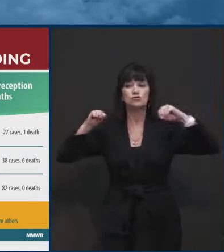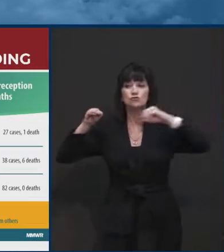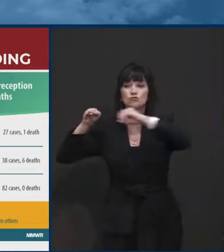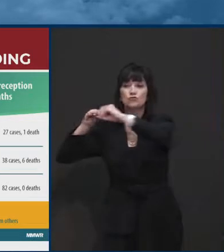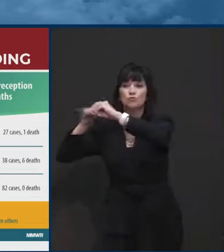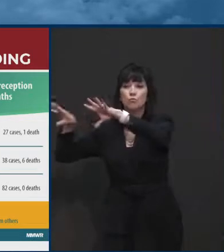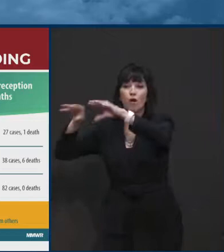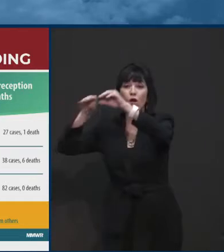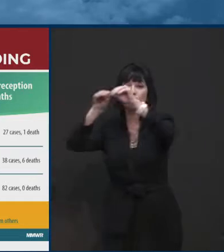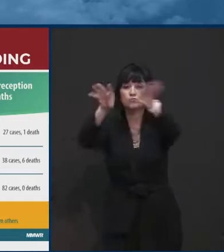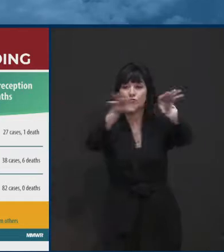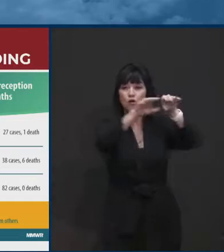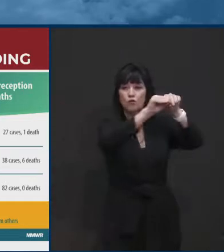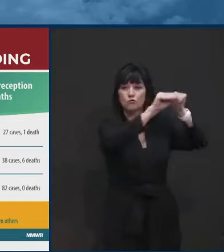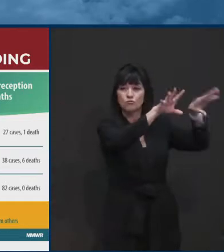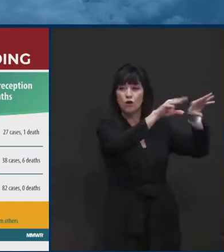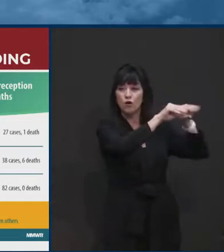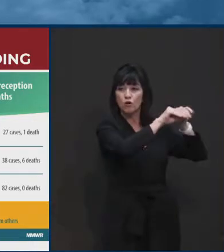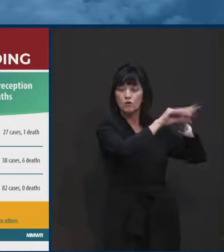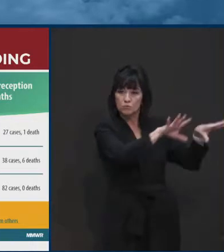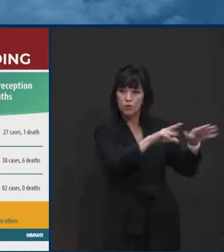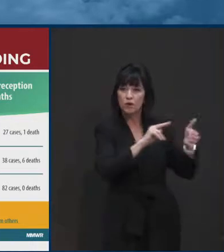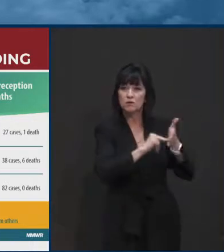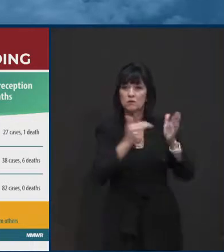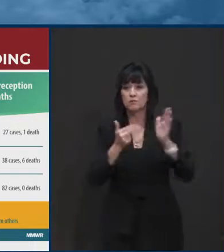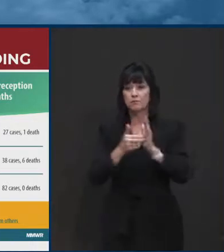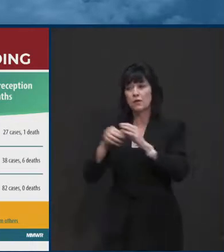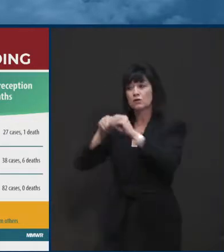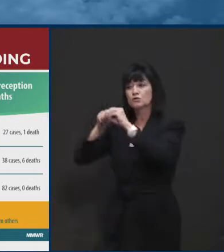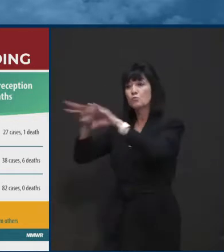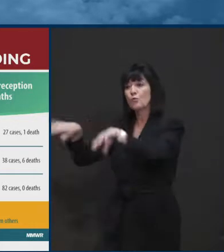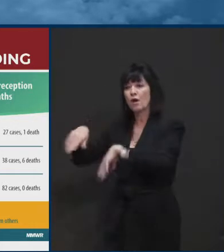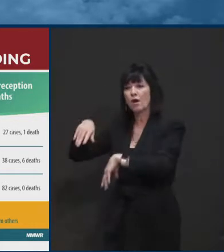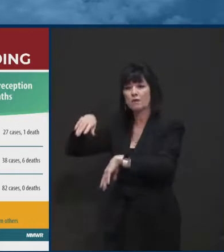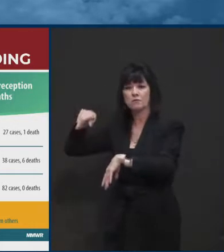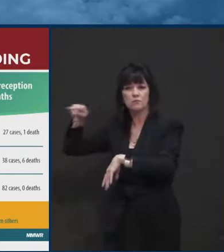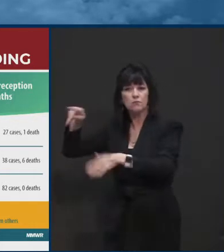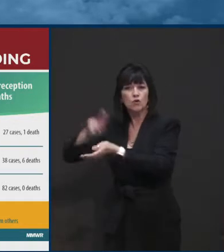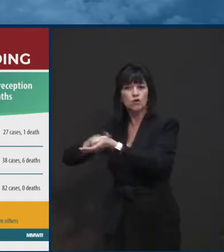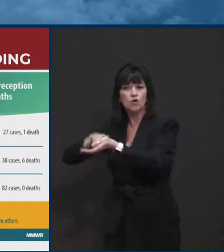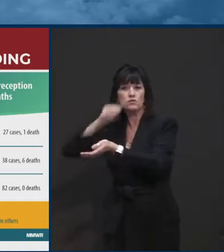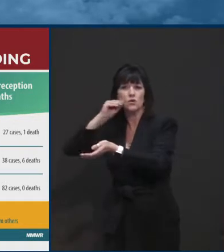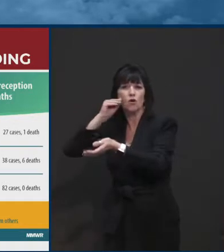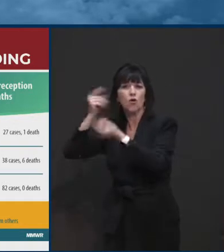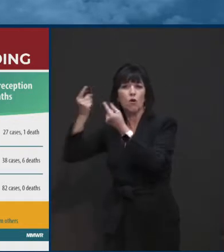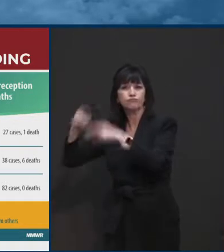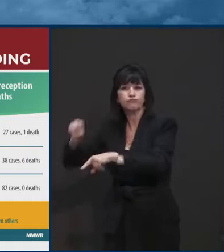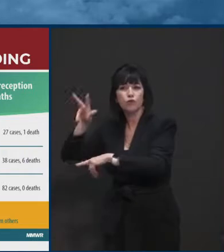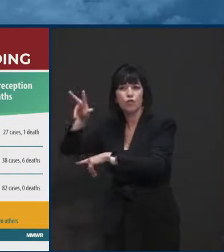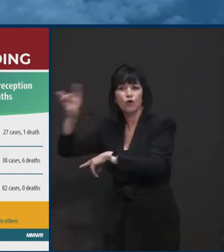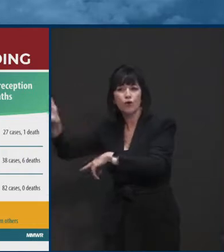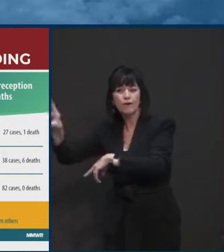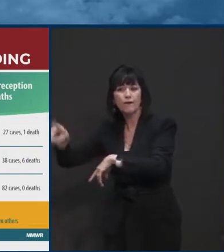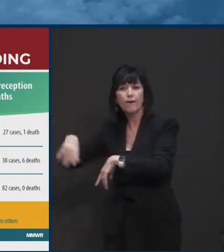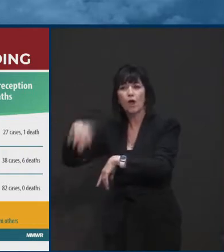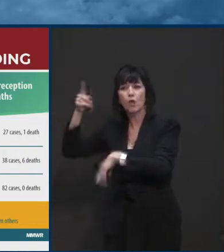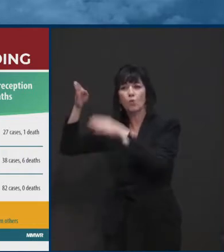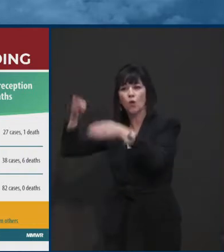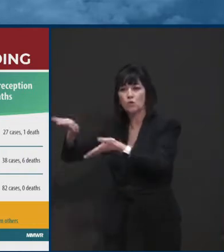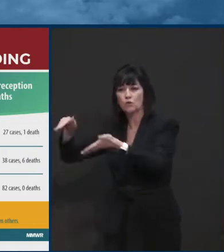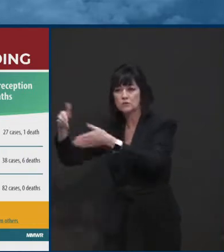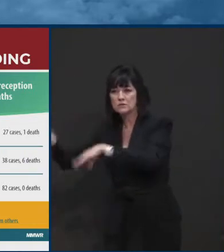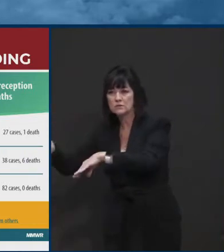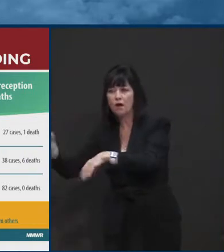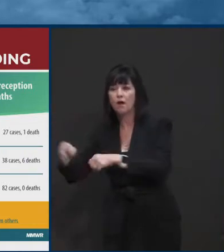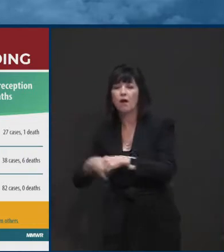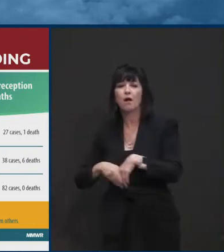facility, which led to 38 cases and six deaths and, um, 200 miles away spread into a correctional facility that